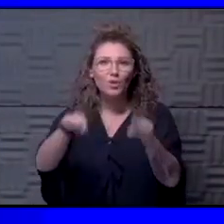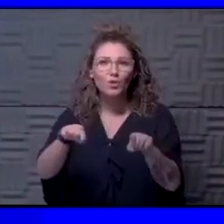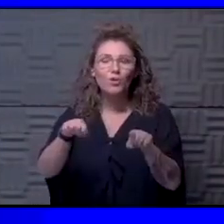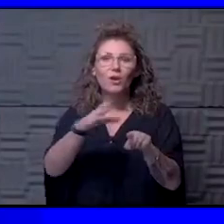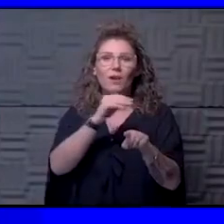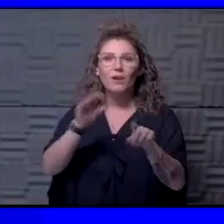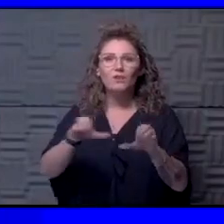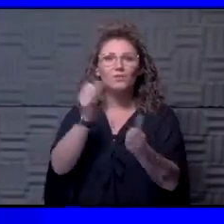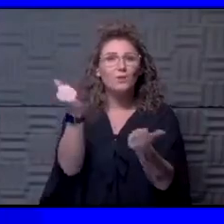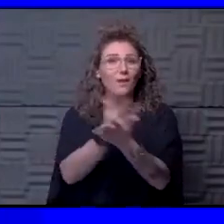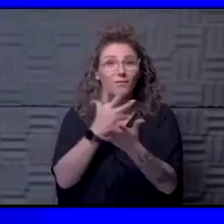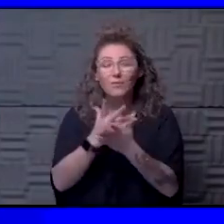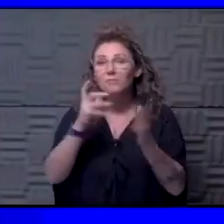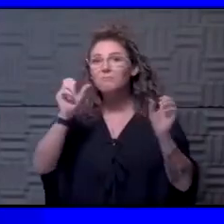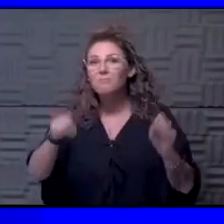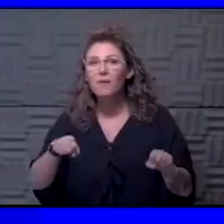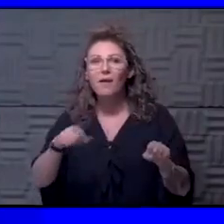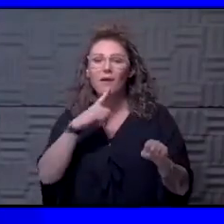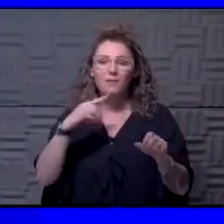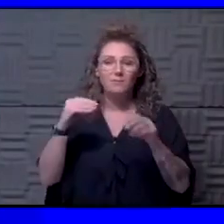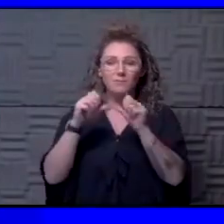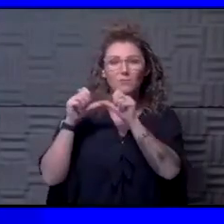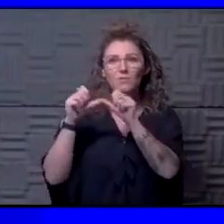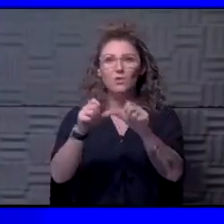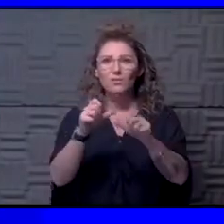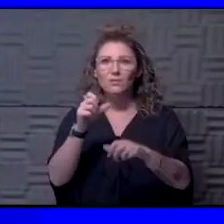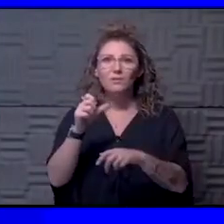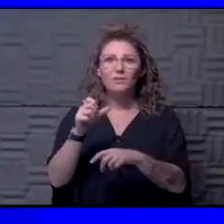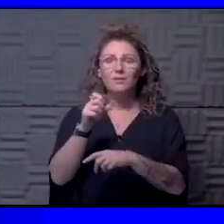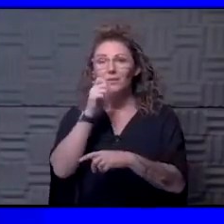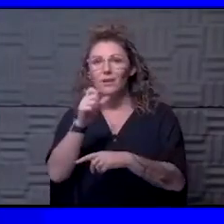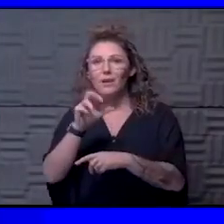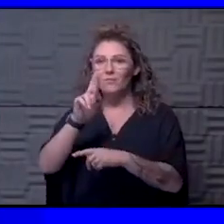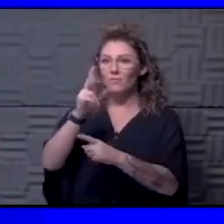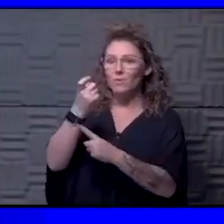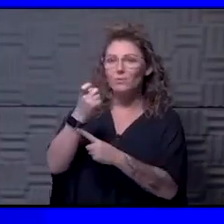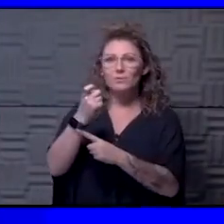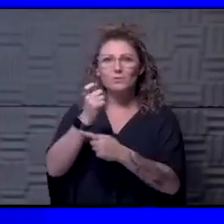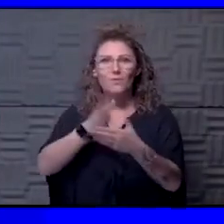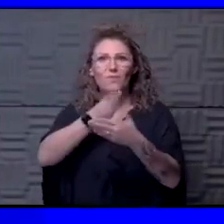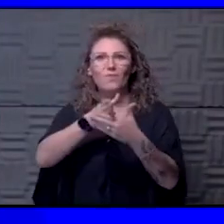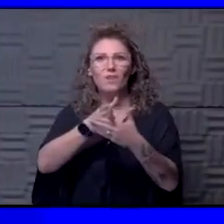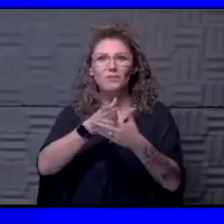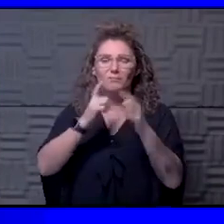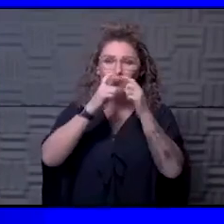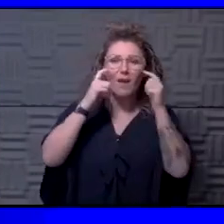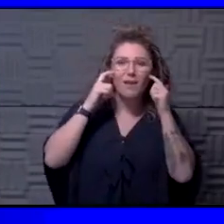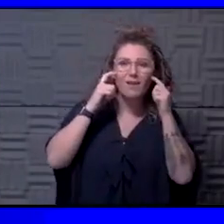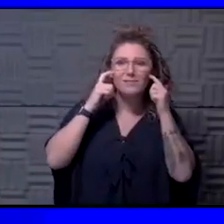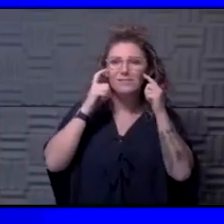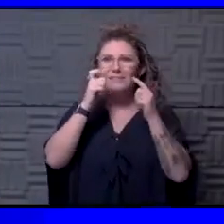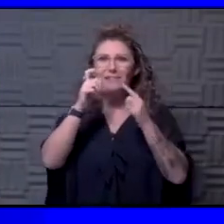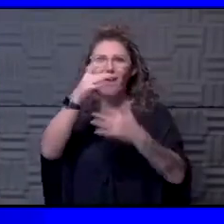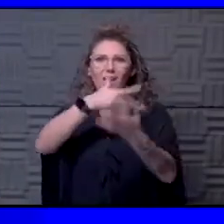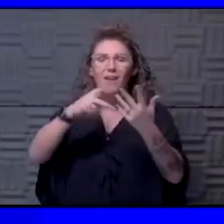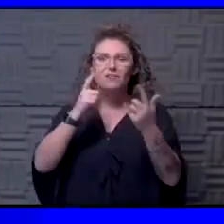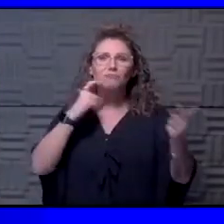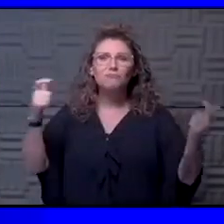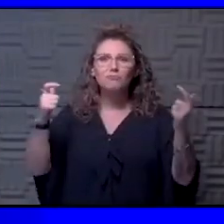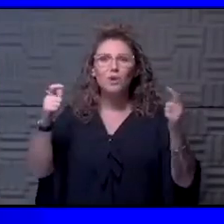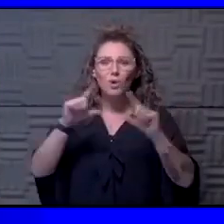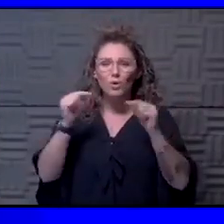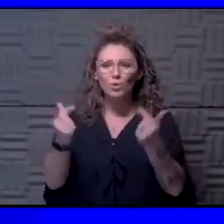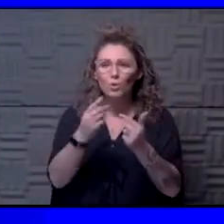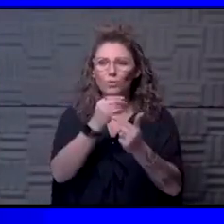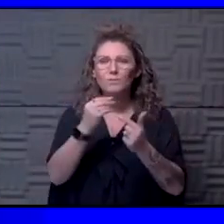everything we can and that's continuing the non-pharmaceutical interventions. That's masking, not meeting in large groups, distancing. The other